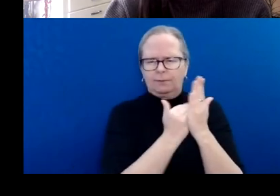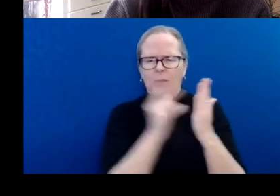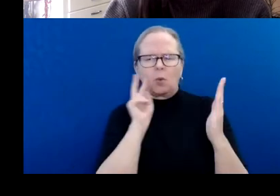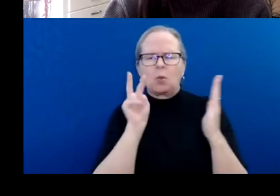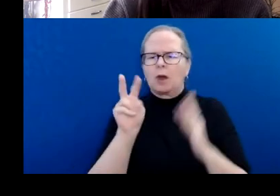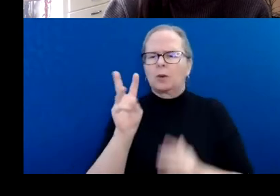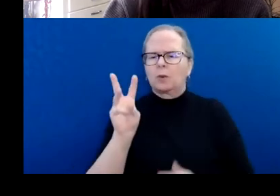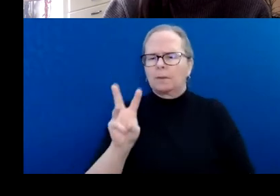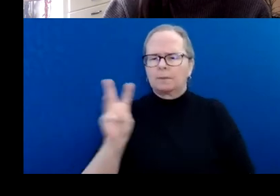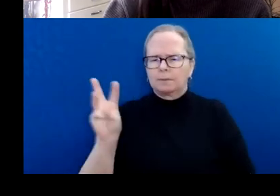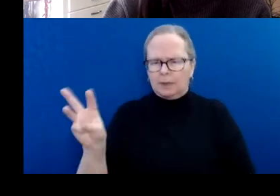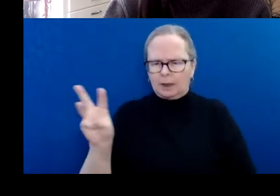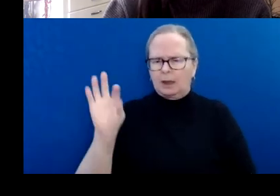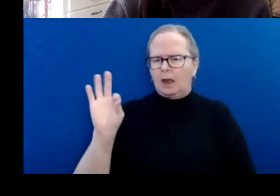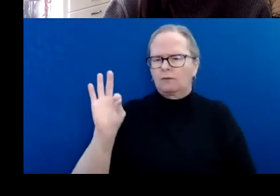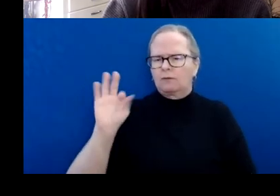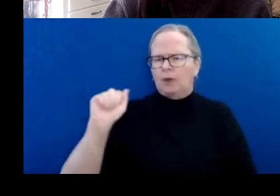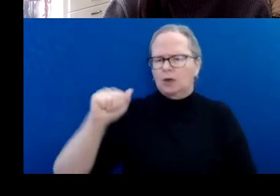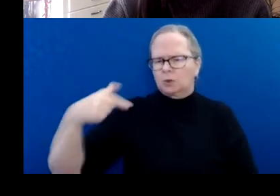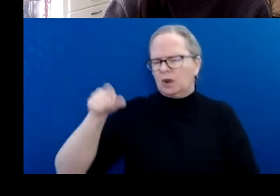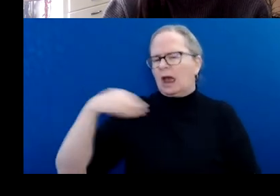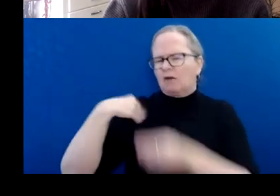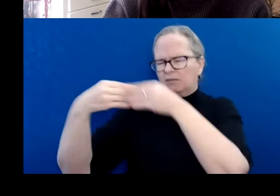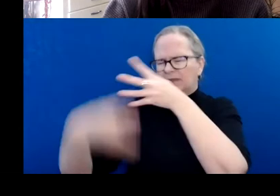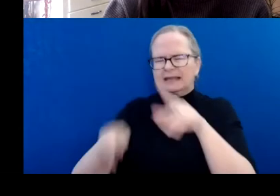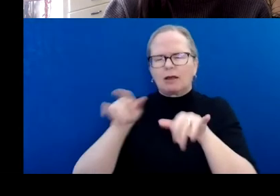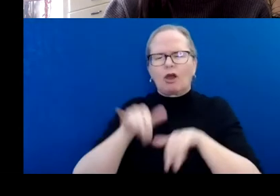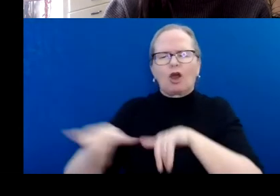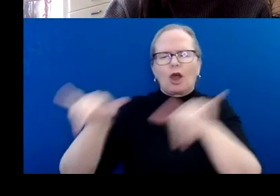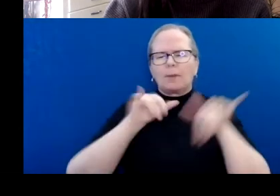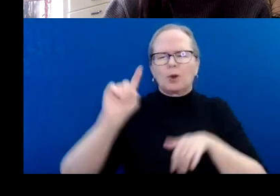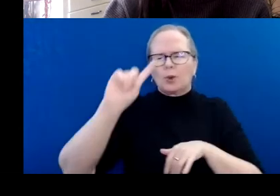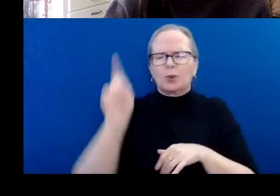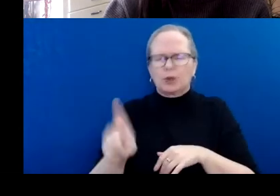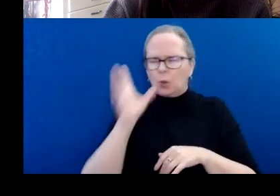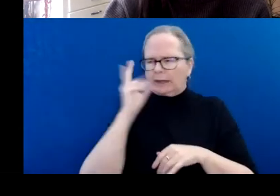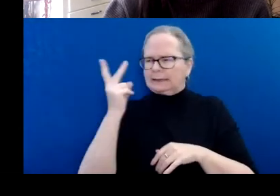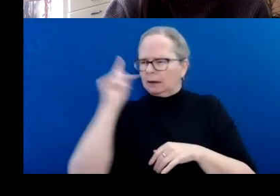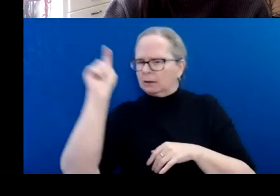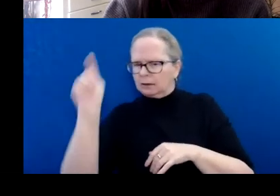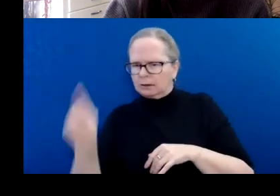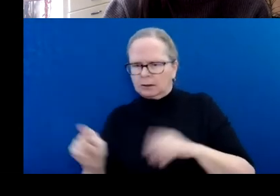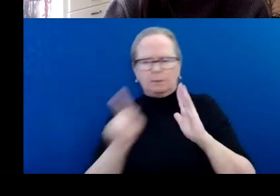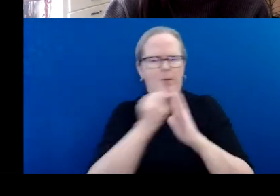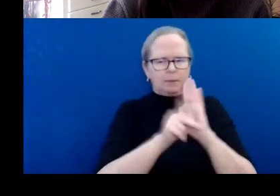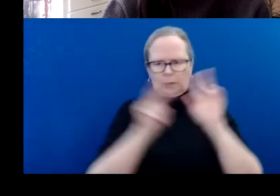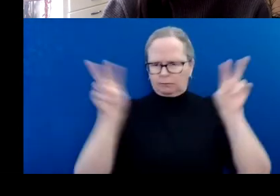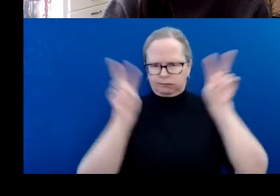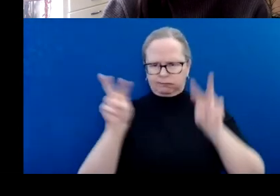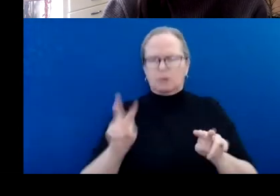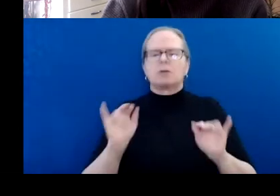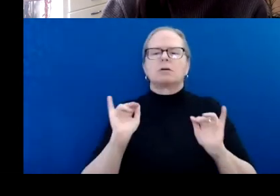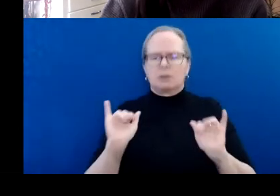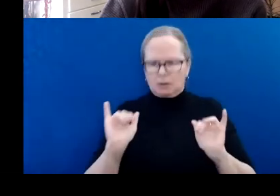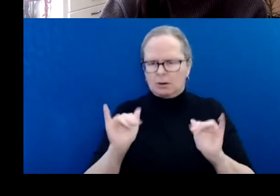general eligibility and for a full glossary, including definitions for professional artists, artist